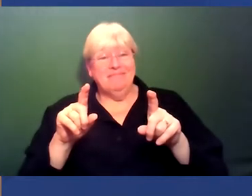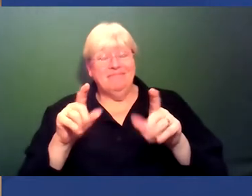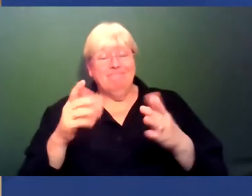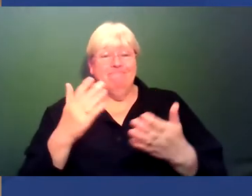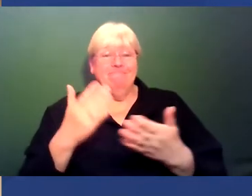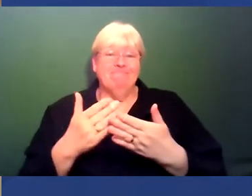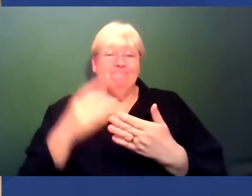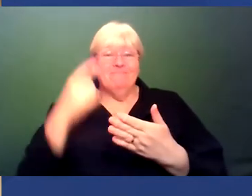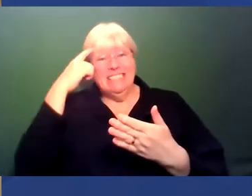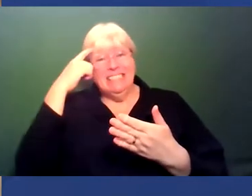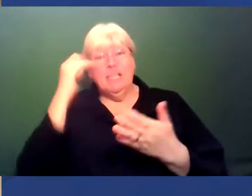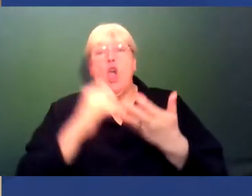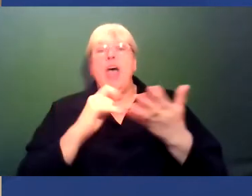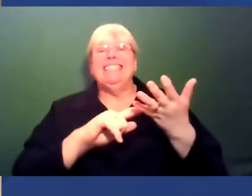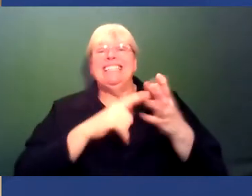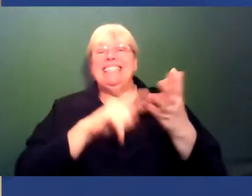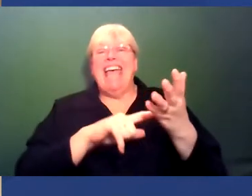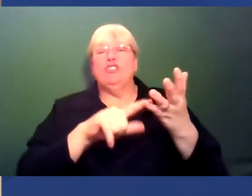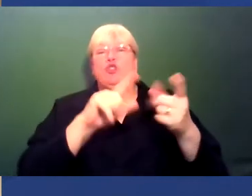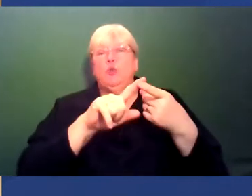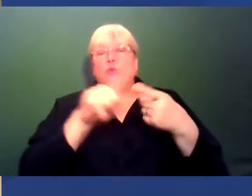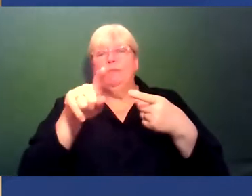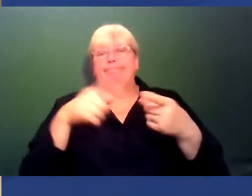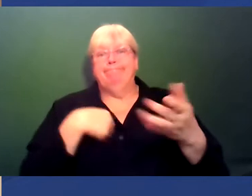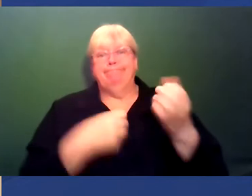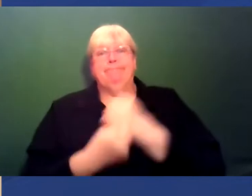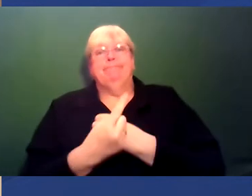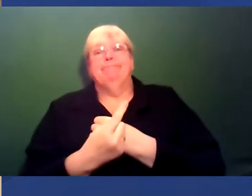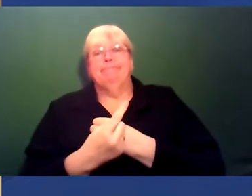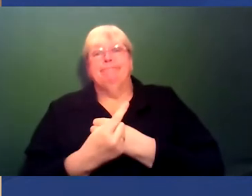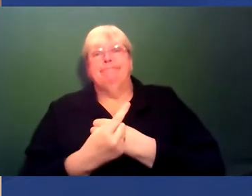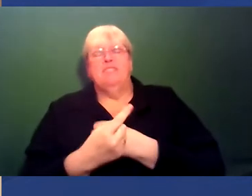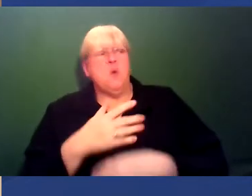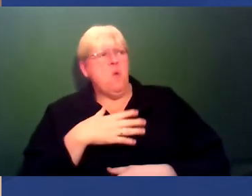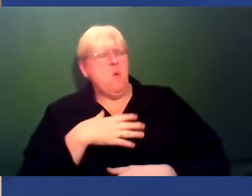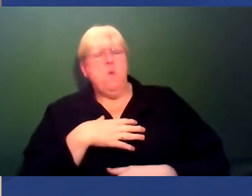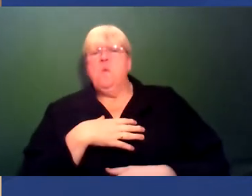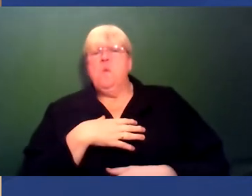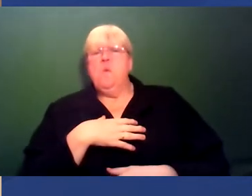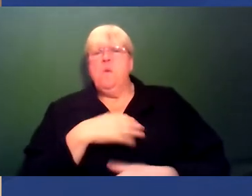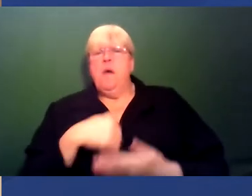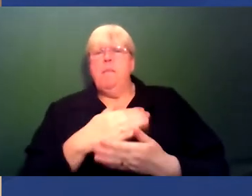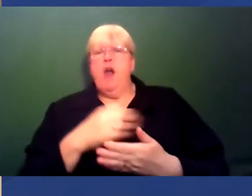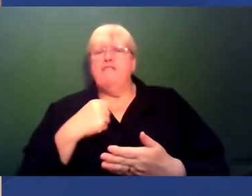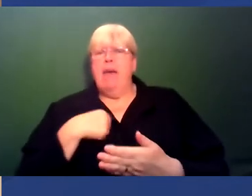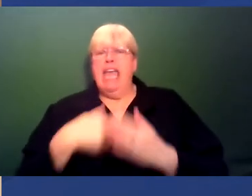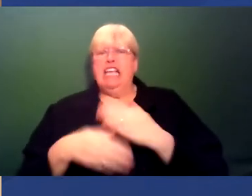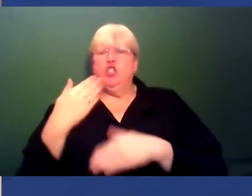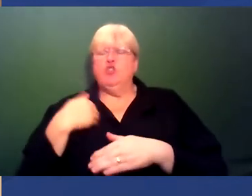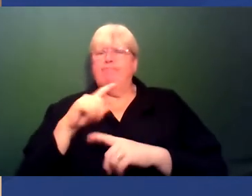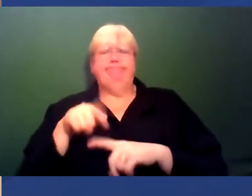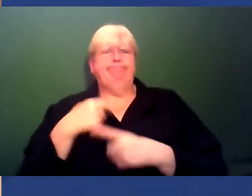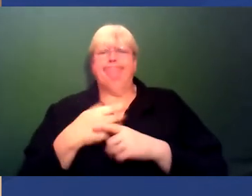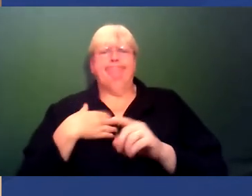statues, for example, you know, this discussion about statues comes up, they suddenly are like, oh, but, you know, this is part of my history and we can't erase